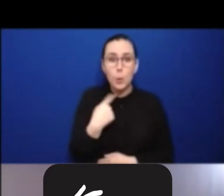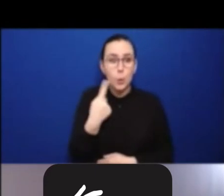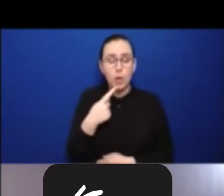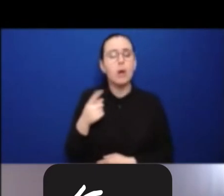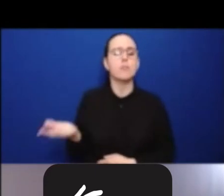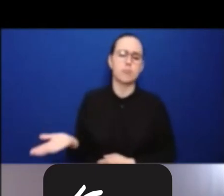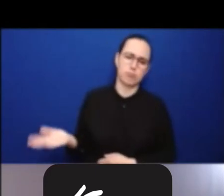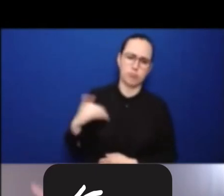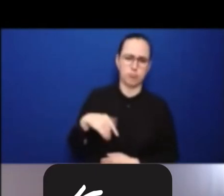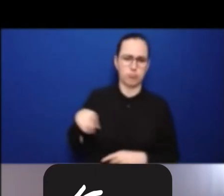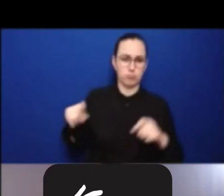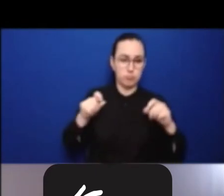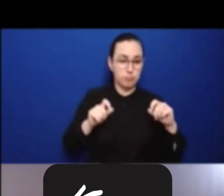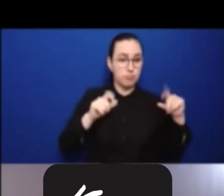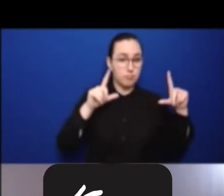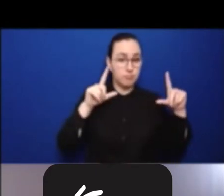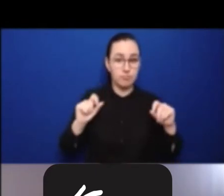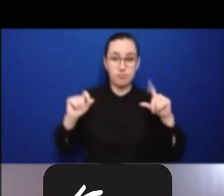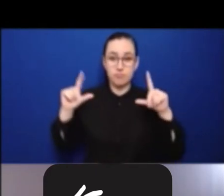off for now?